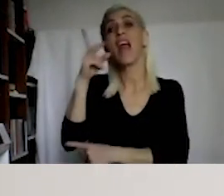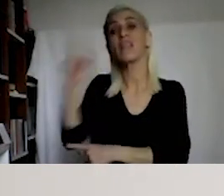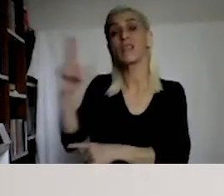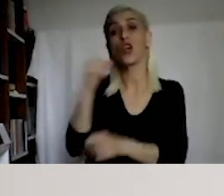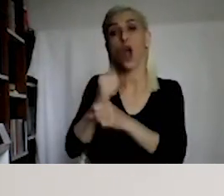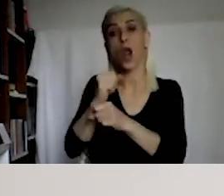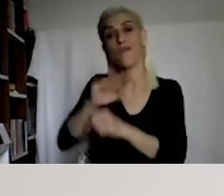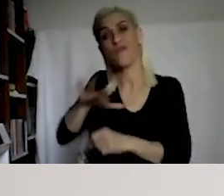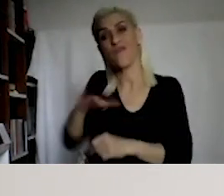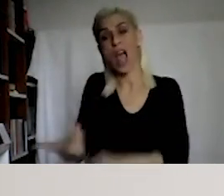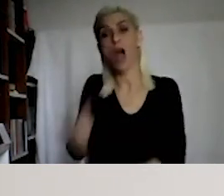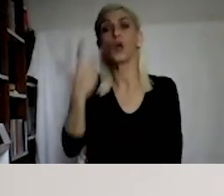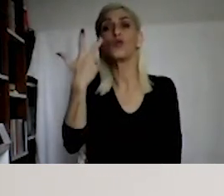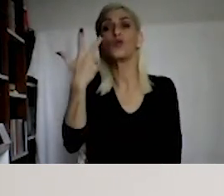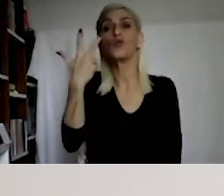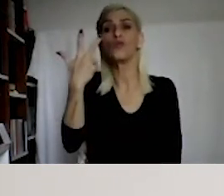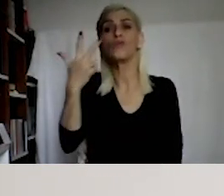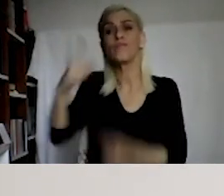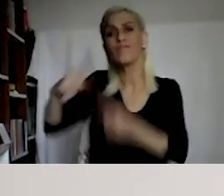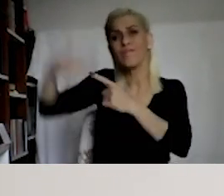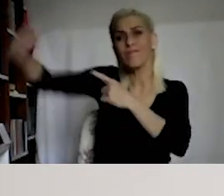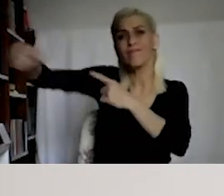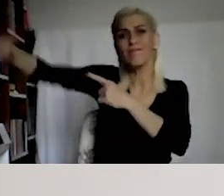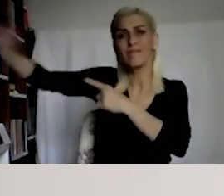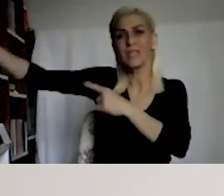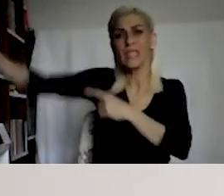either by government agencies or third parties.